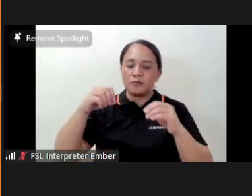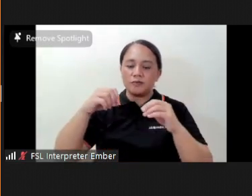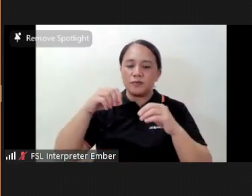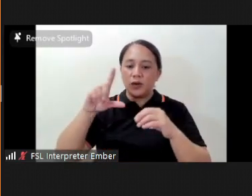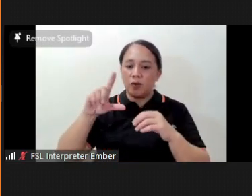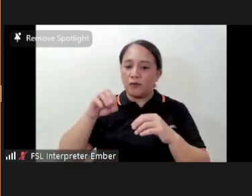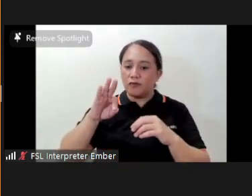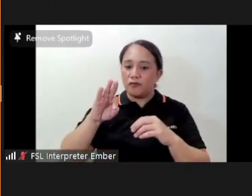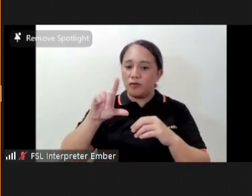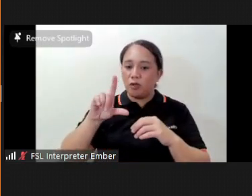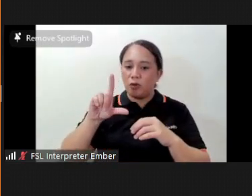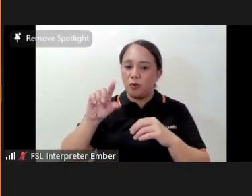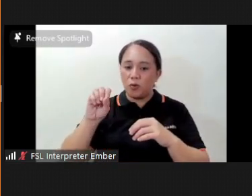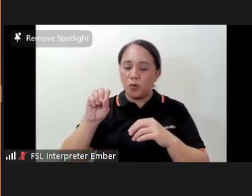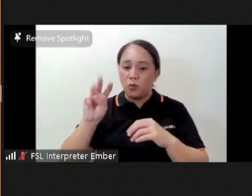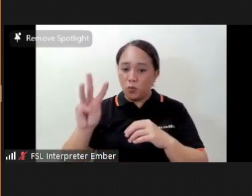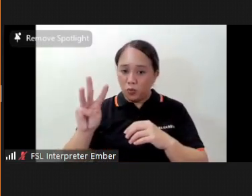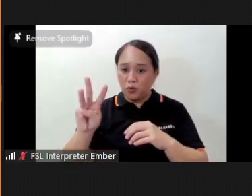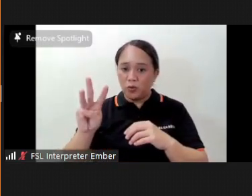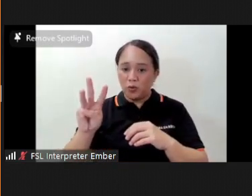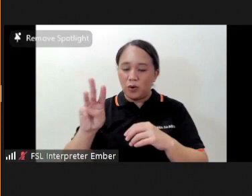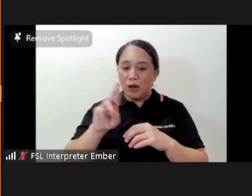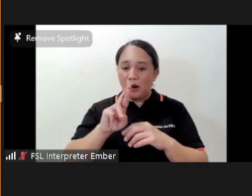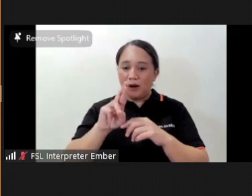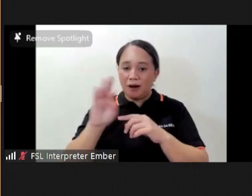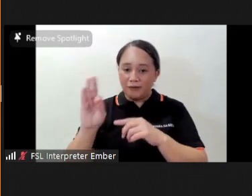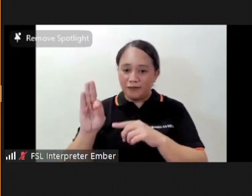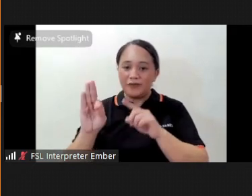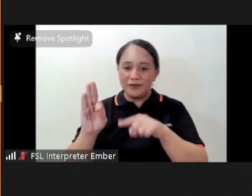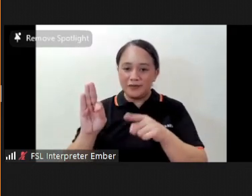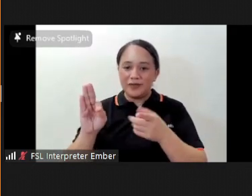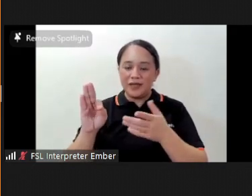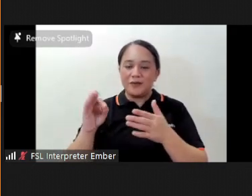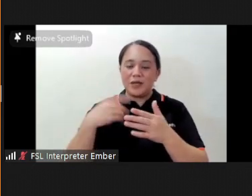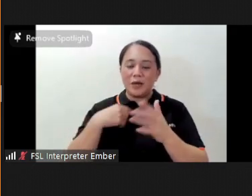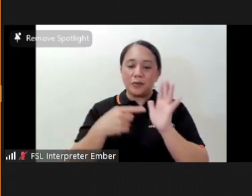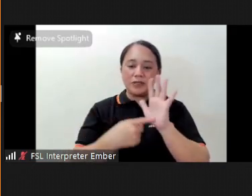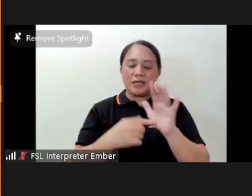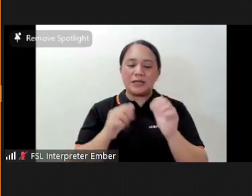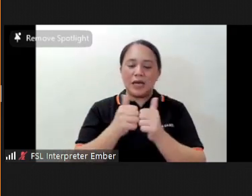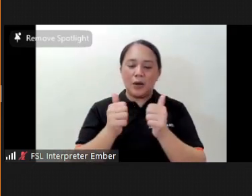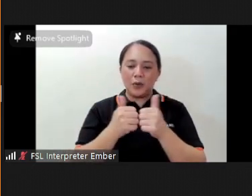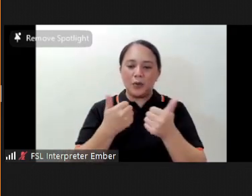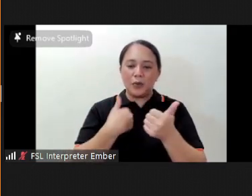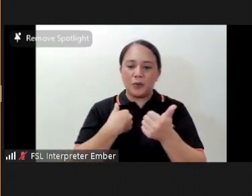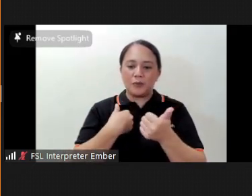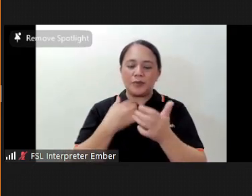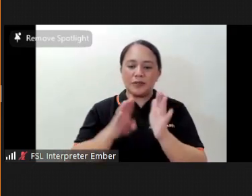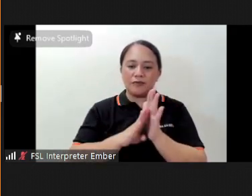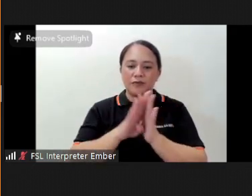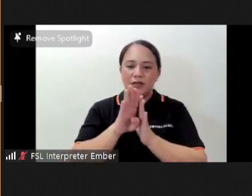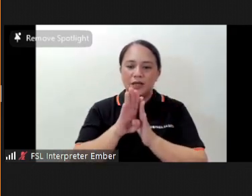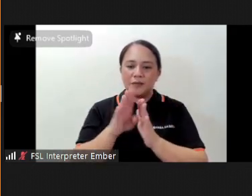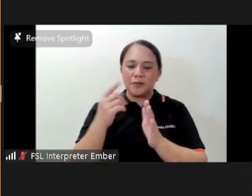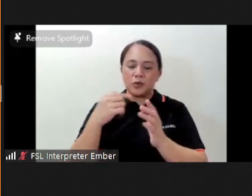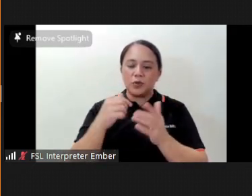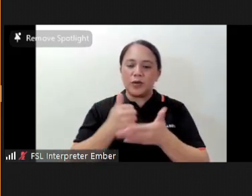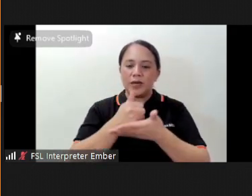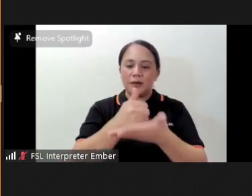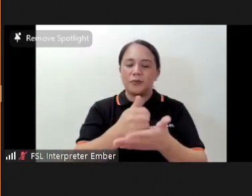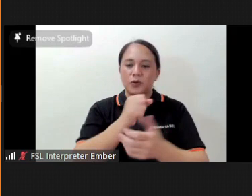can be gained from this practice I present you a short background of how the practice developed in order to help you